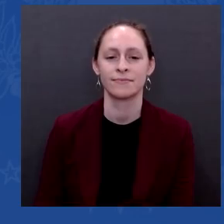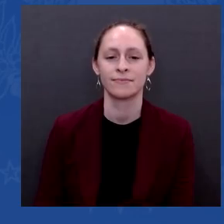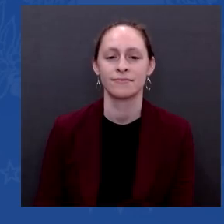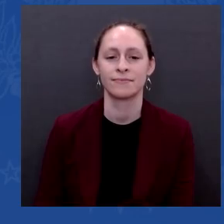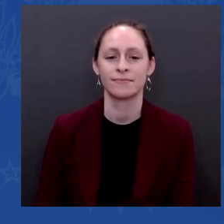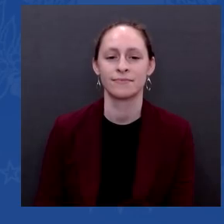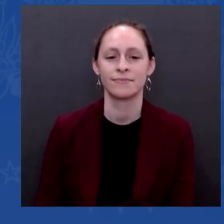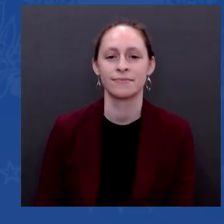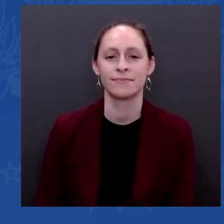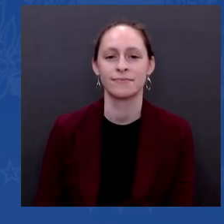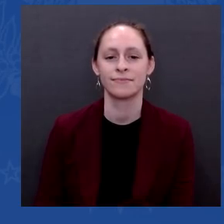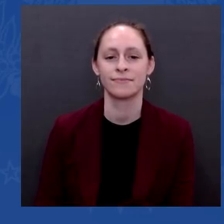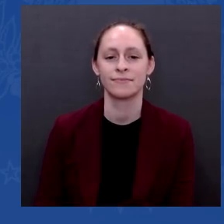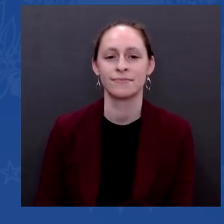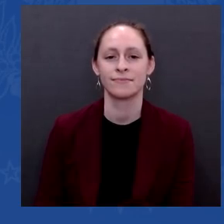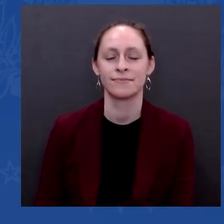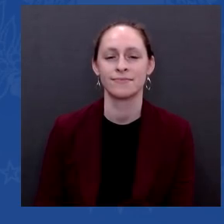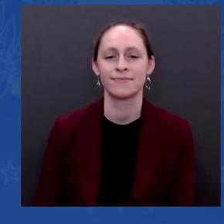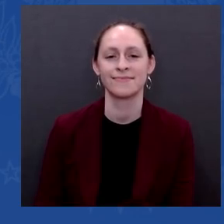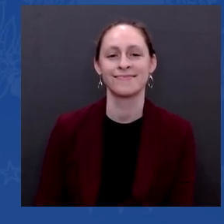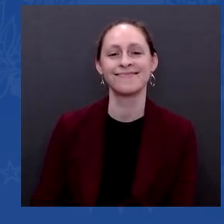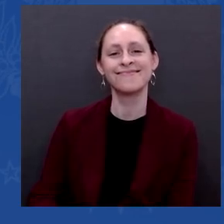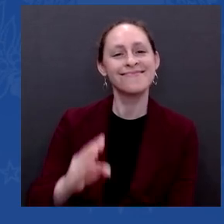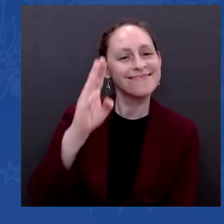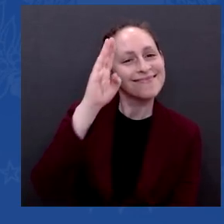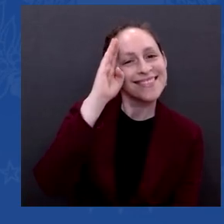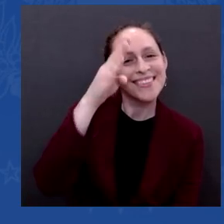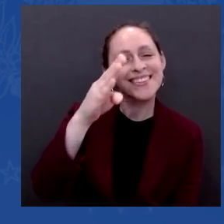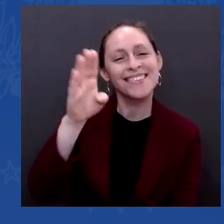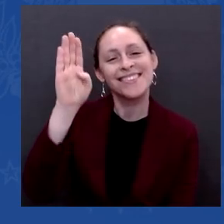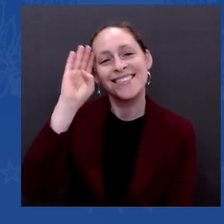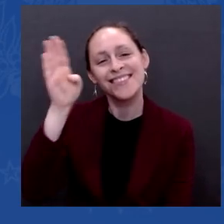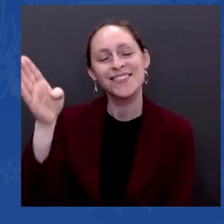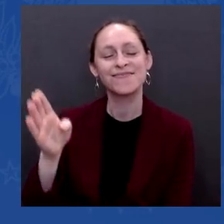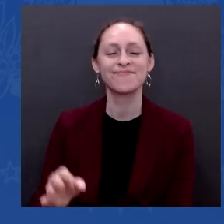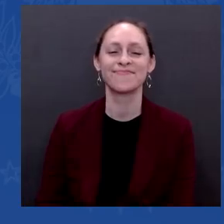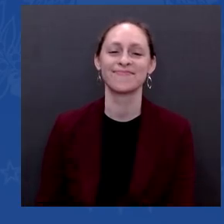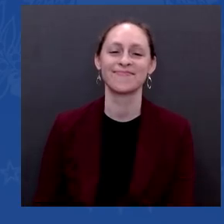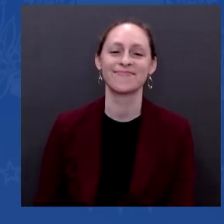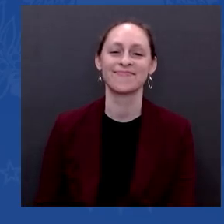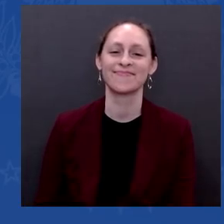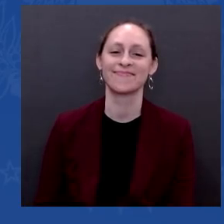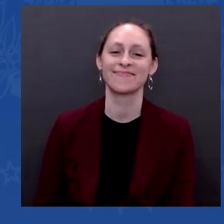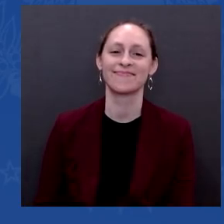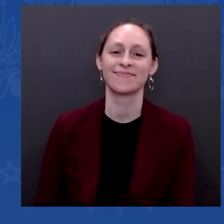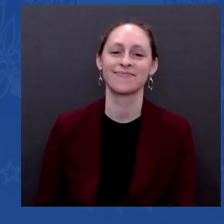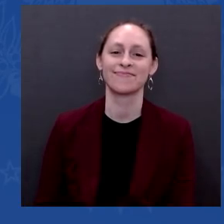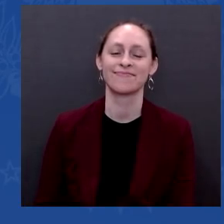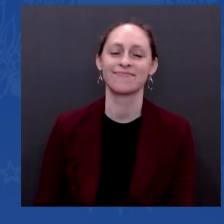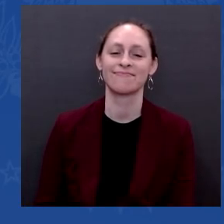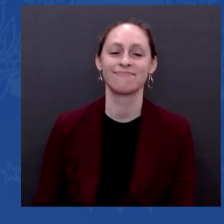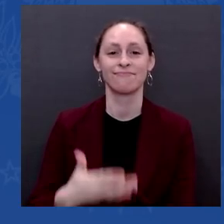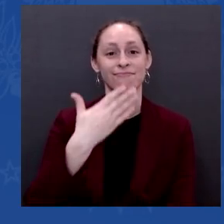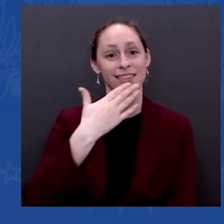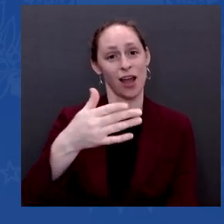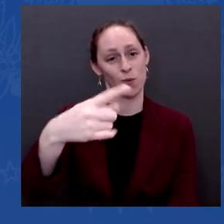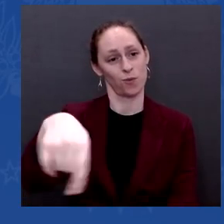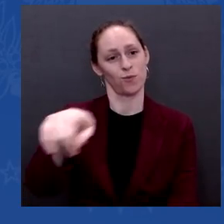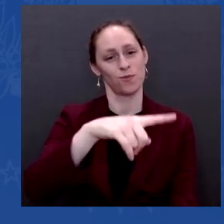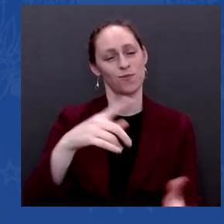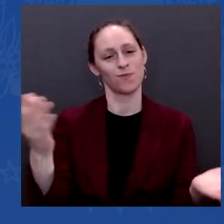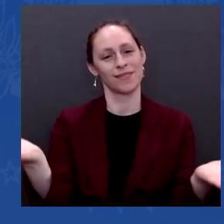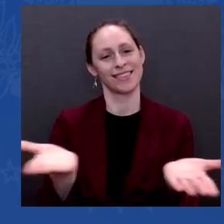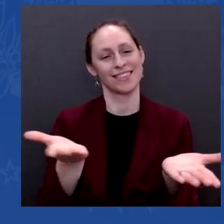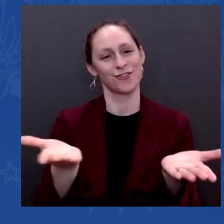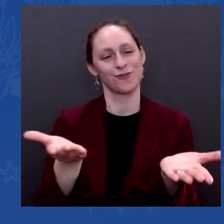The Hello, folks. Thanks for being here. Well, good afternoon, everyone. Tomorrow